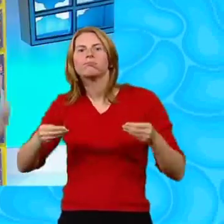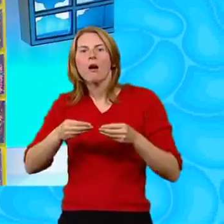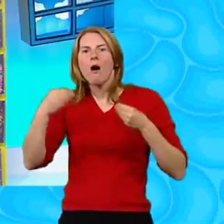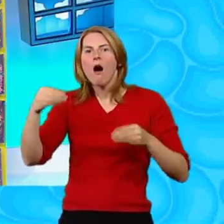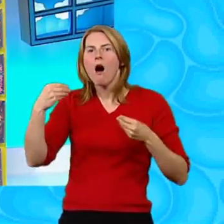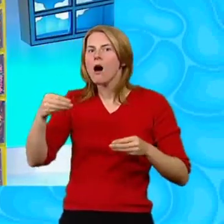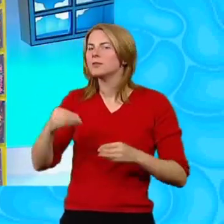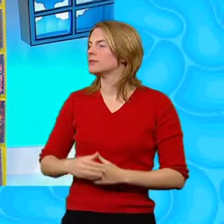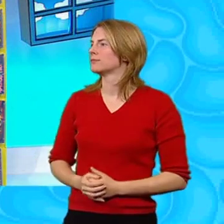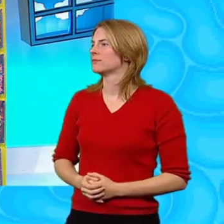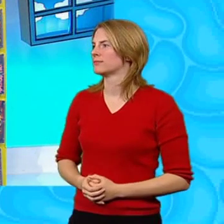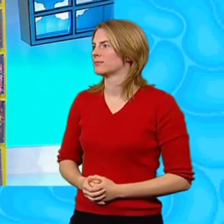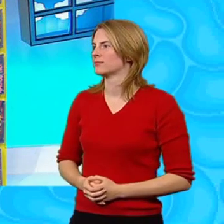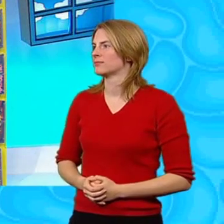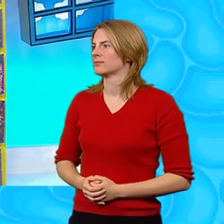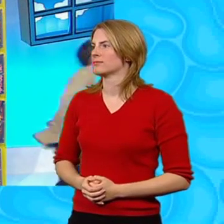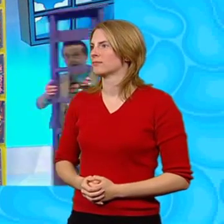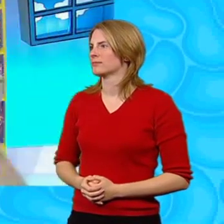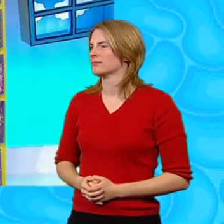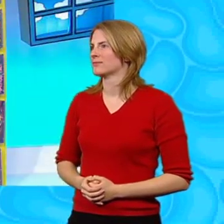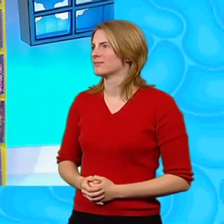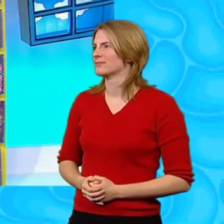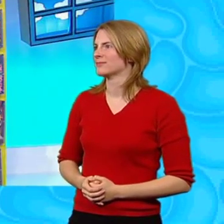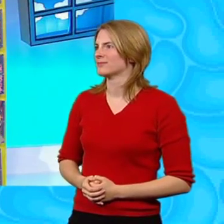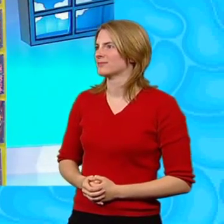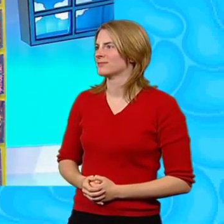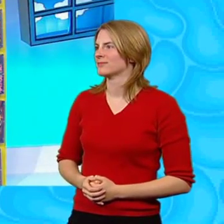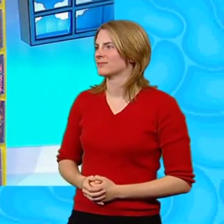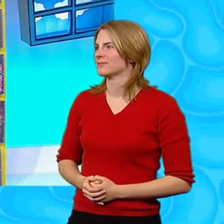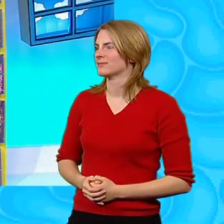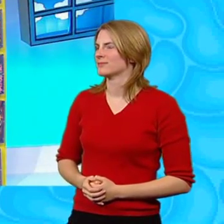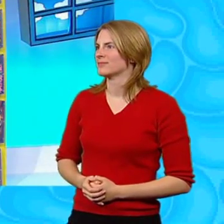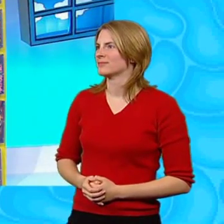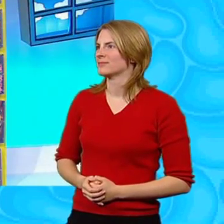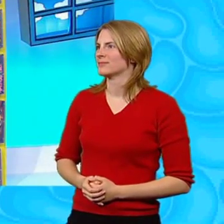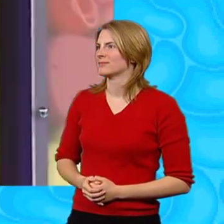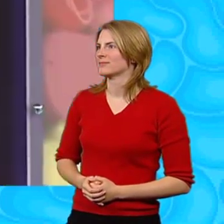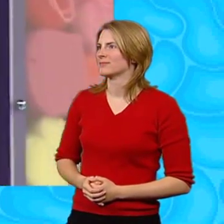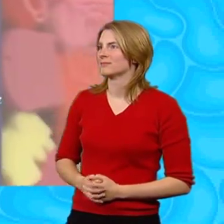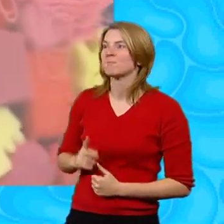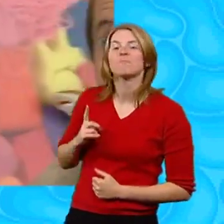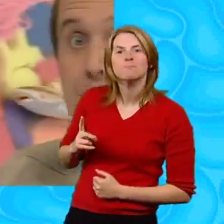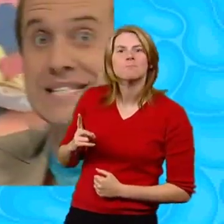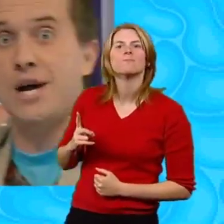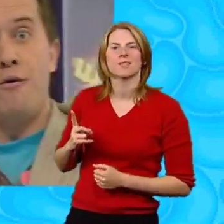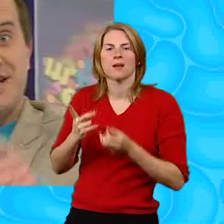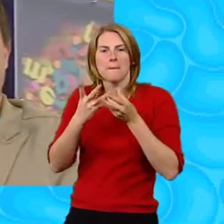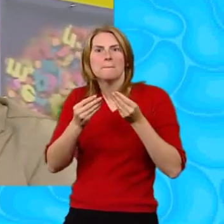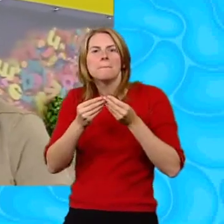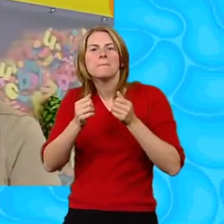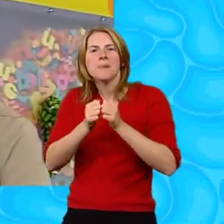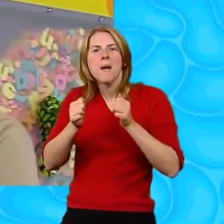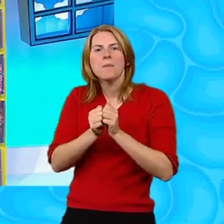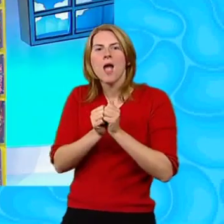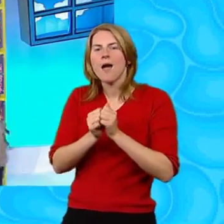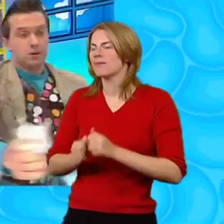some ripped up bits of tissue